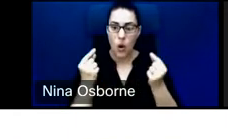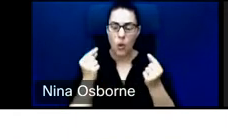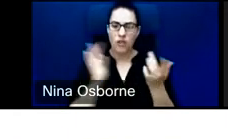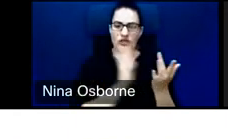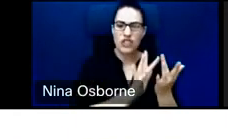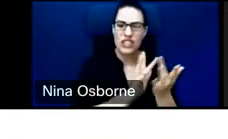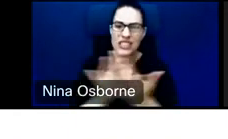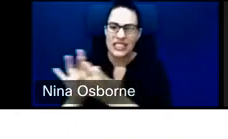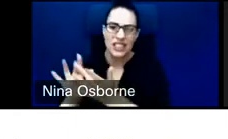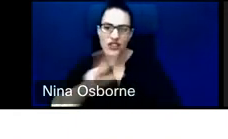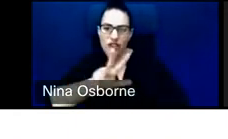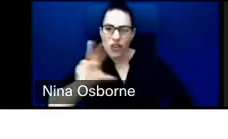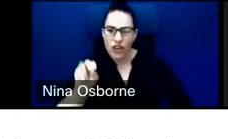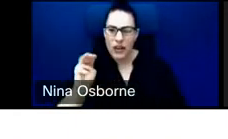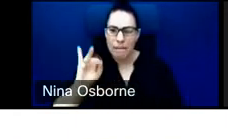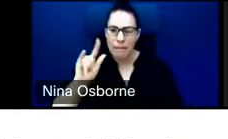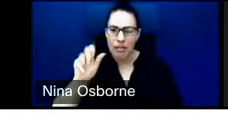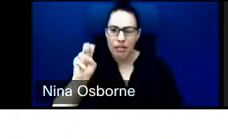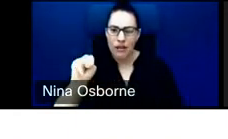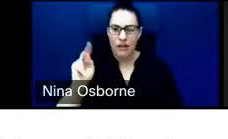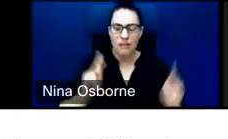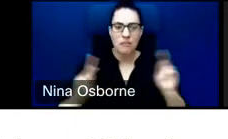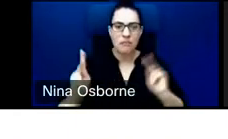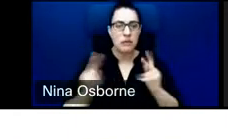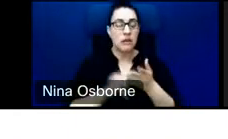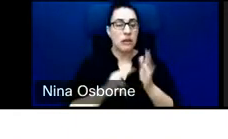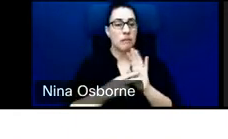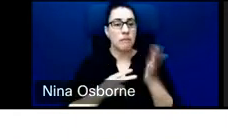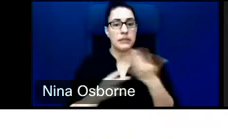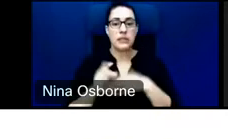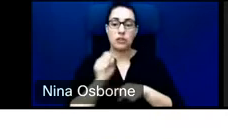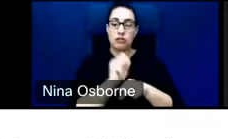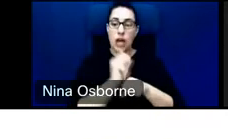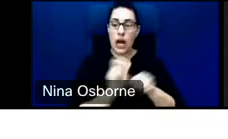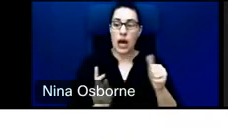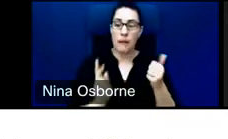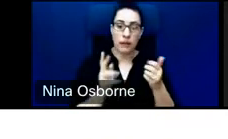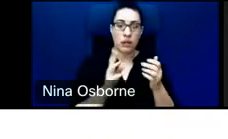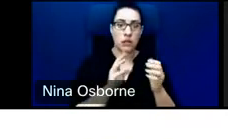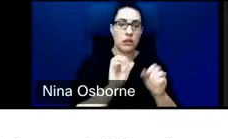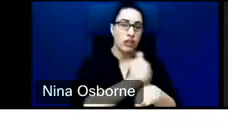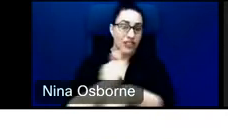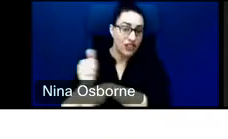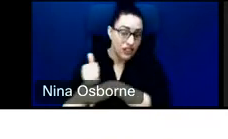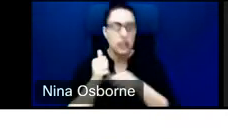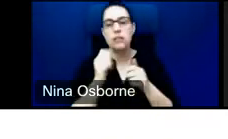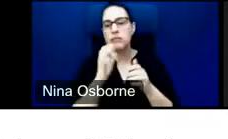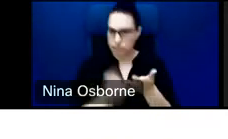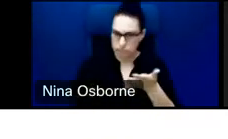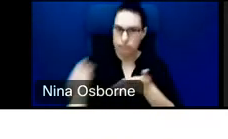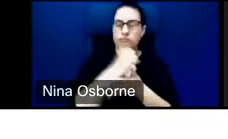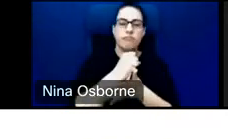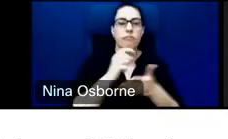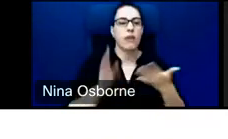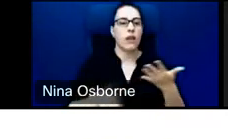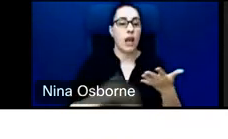prioritizing job creation, by prioritizing the expansion of our client base, and by prioritizing